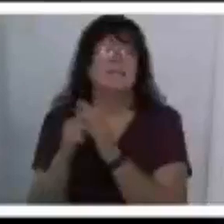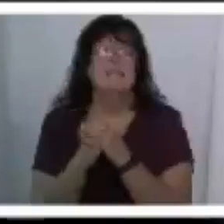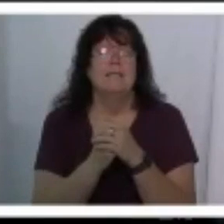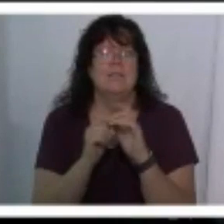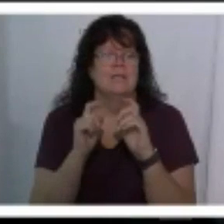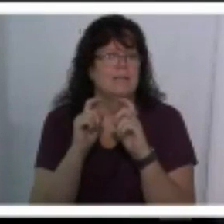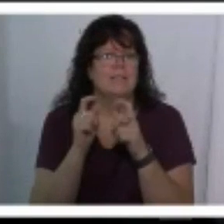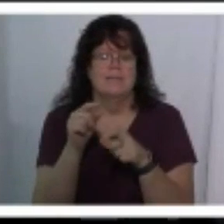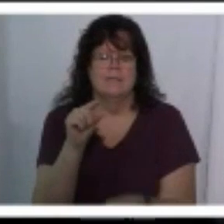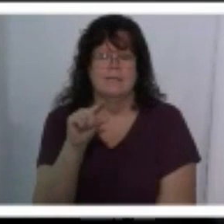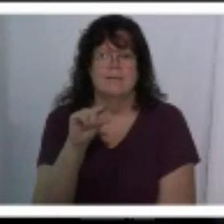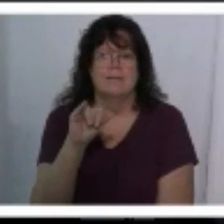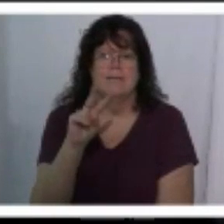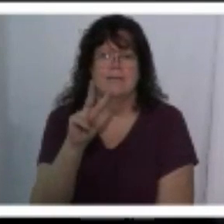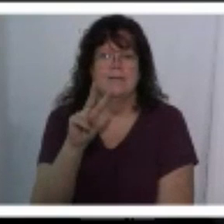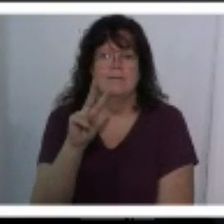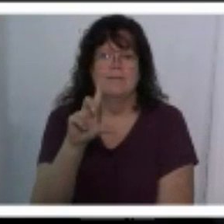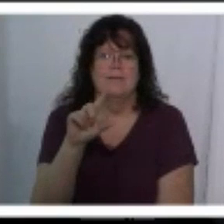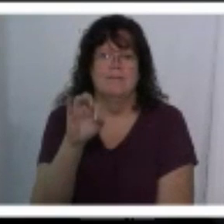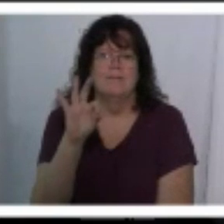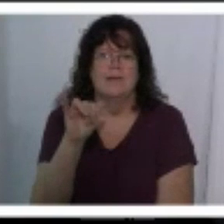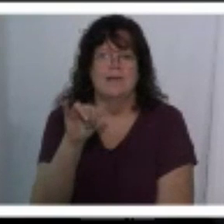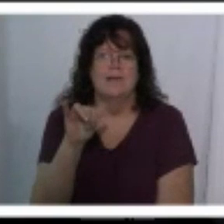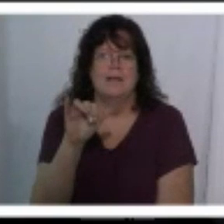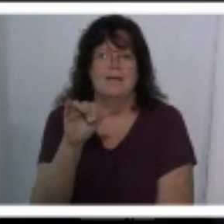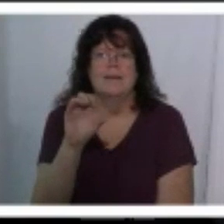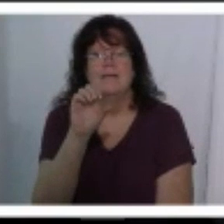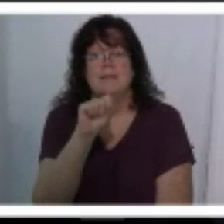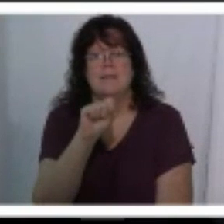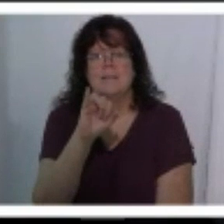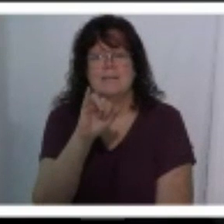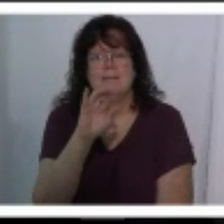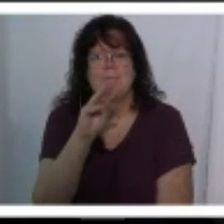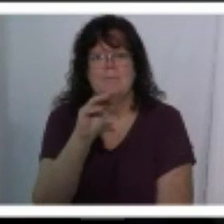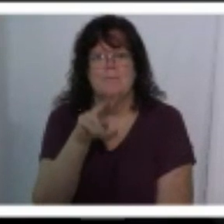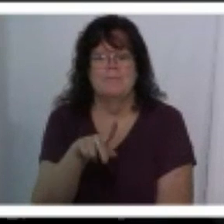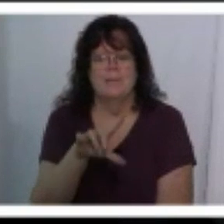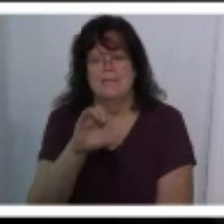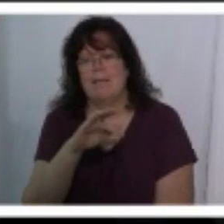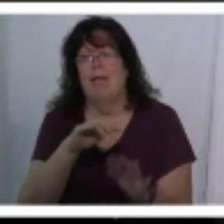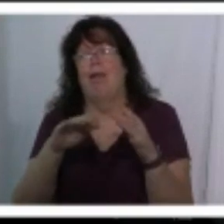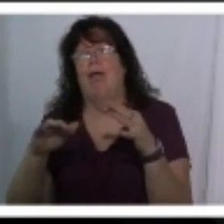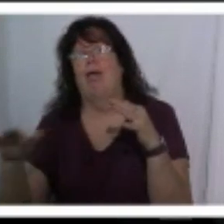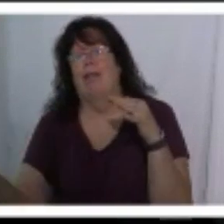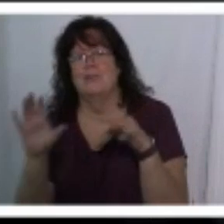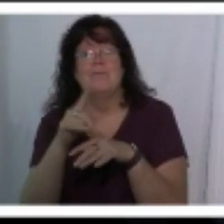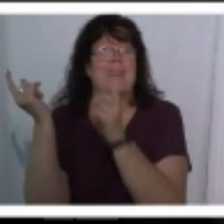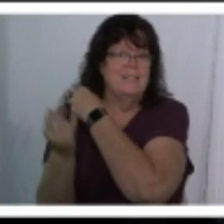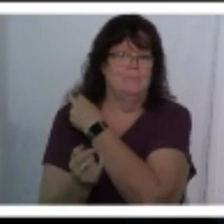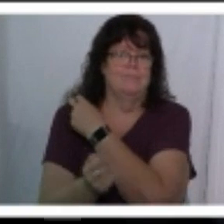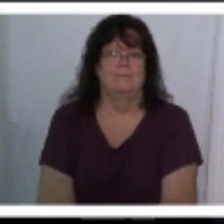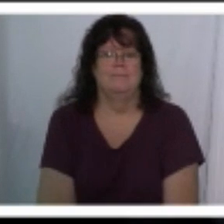to givelify and looking up simplicity christian church llc or something it's like this really long there it is